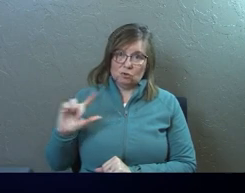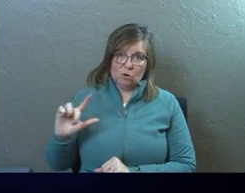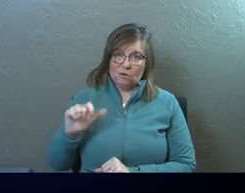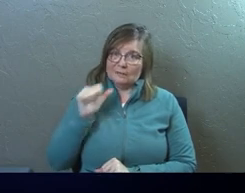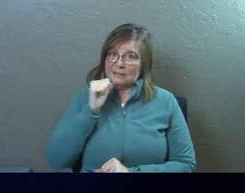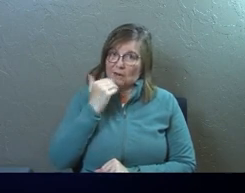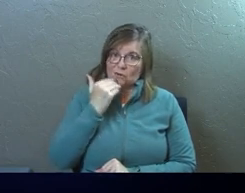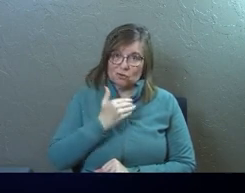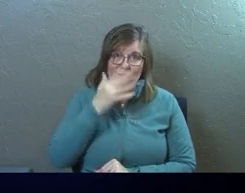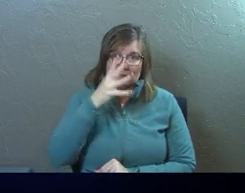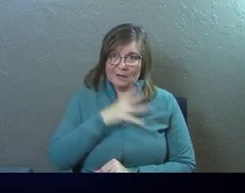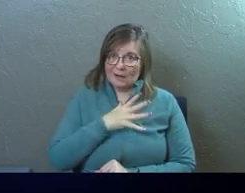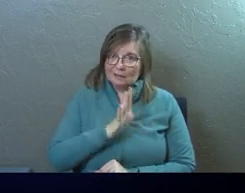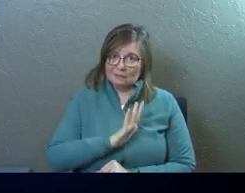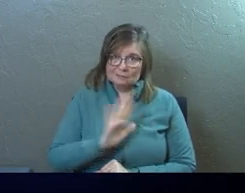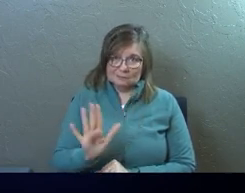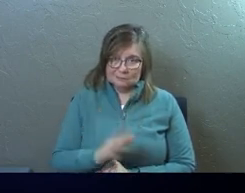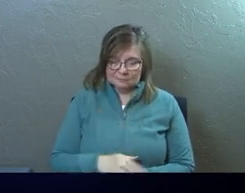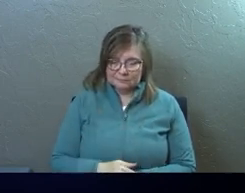great guy.